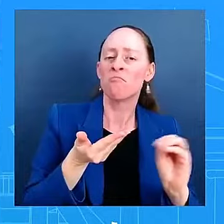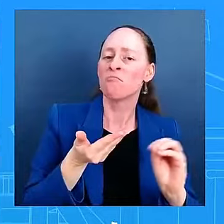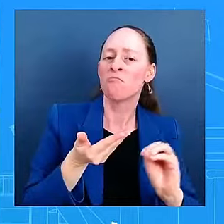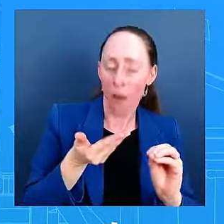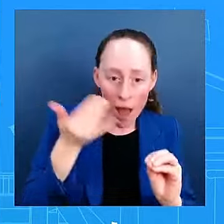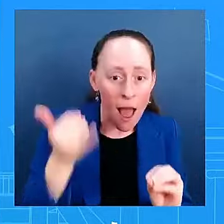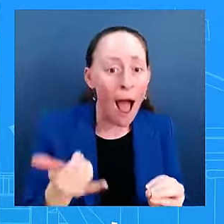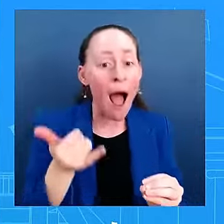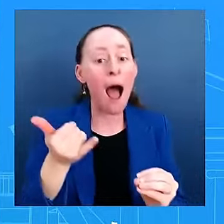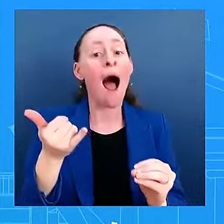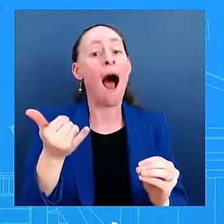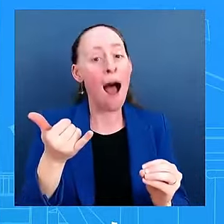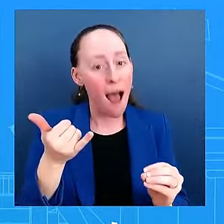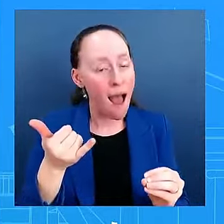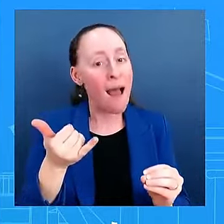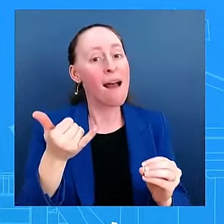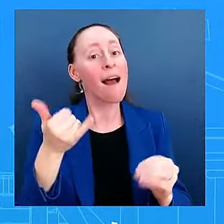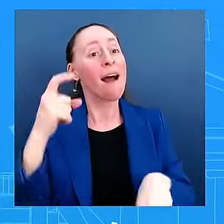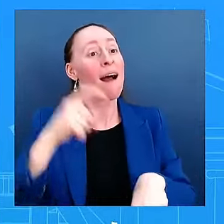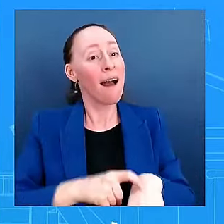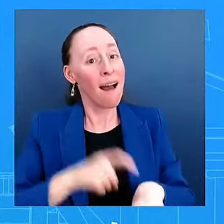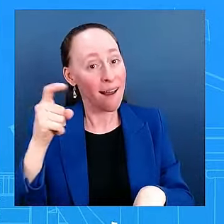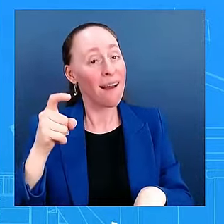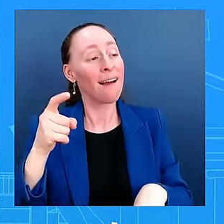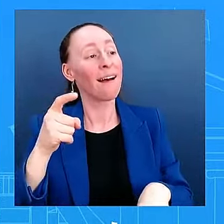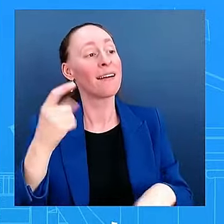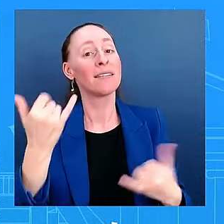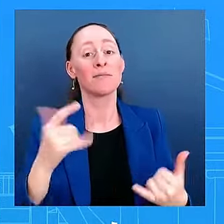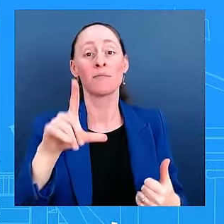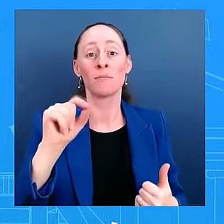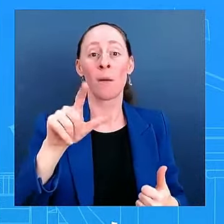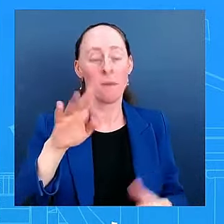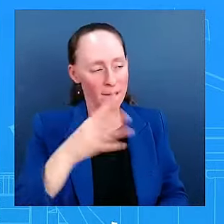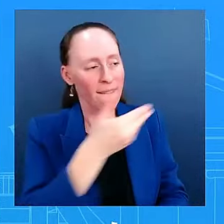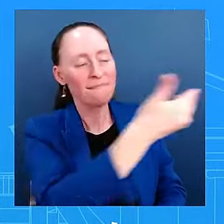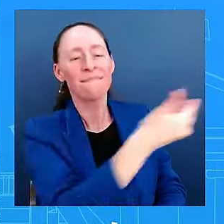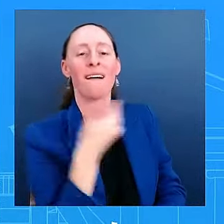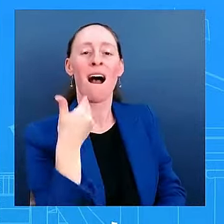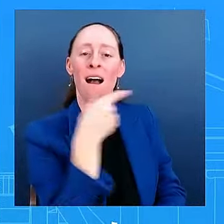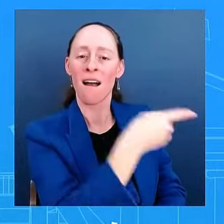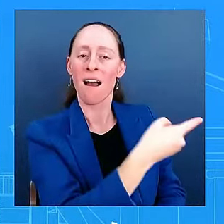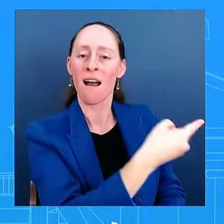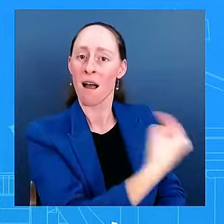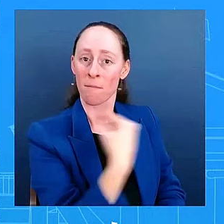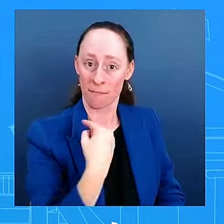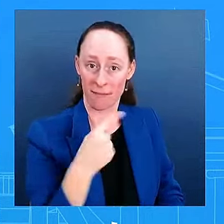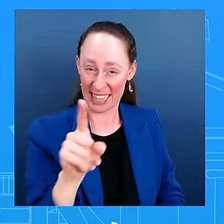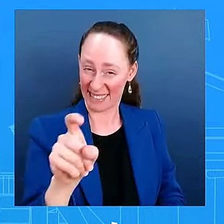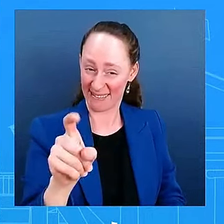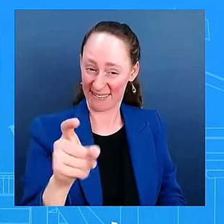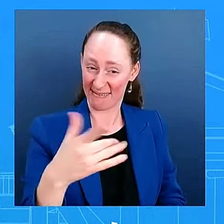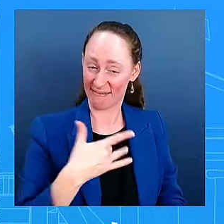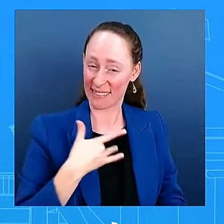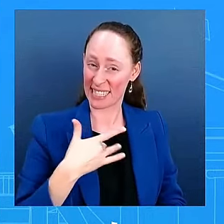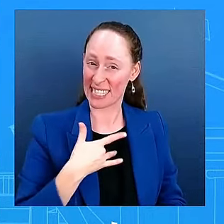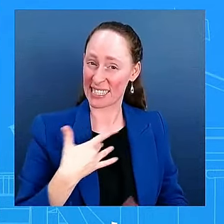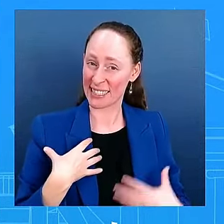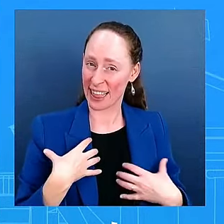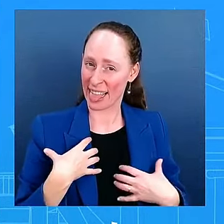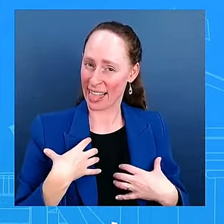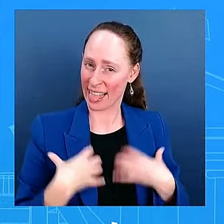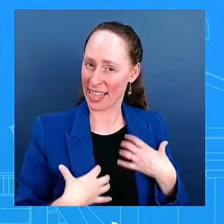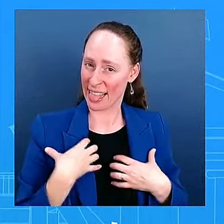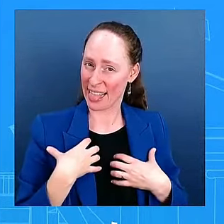was a hard decision for him, given that he didn't have that offer four years ago. So,